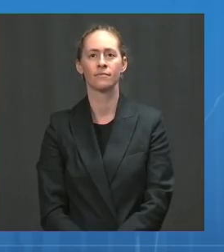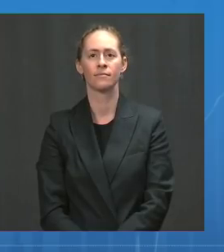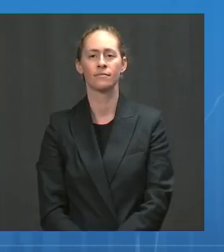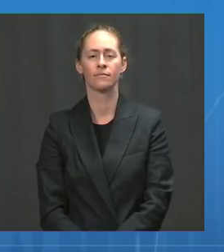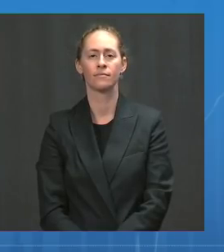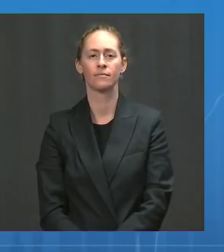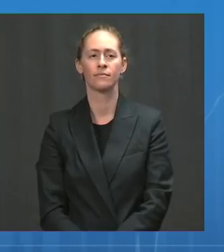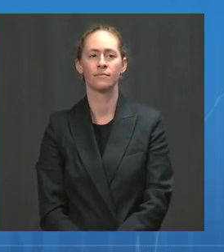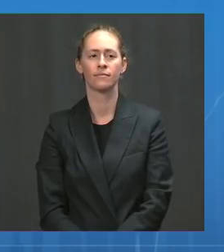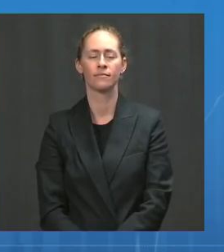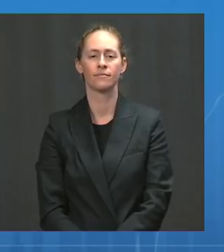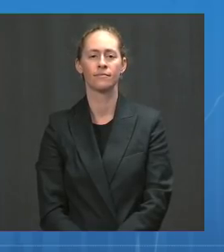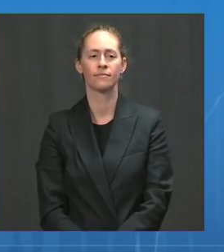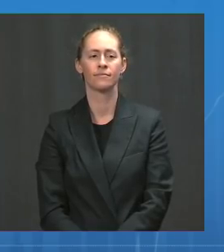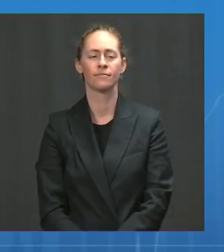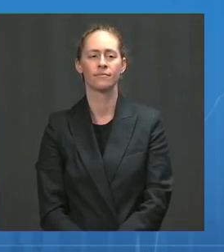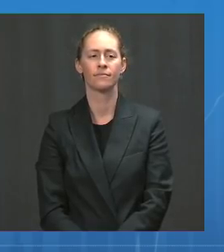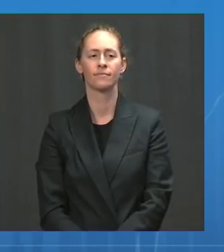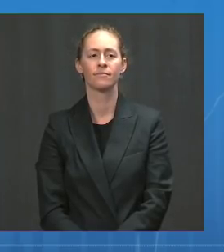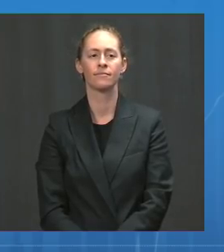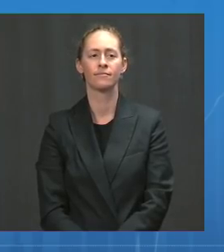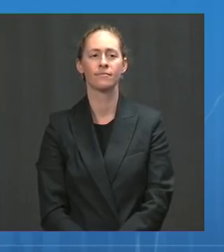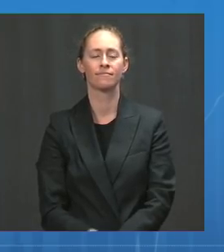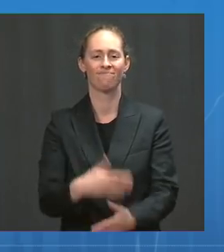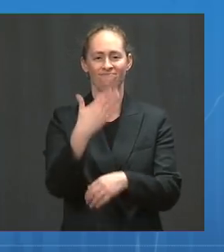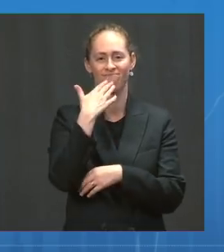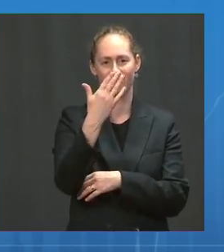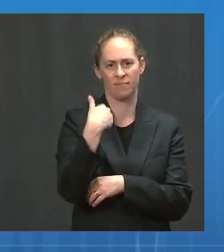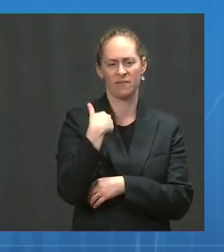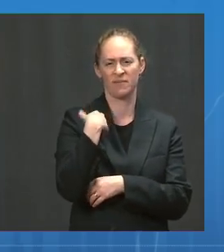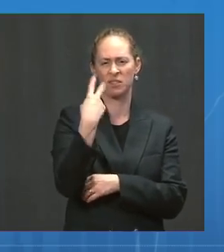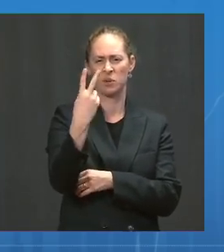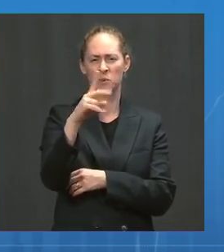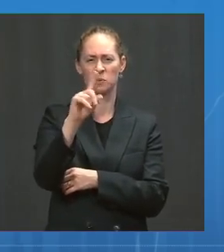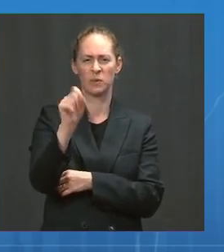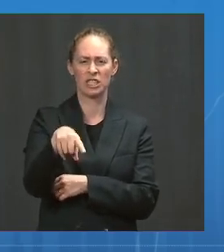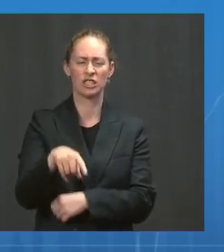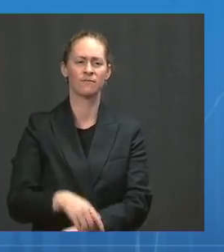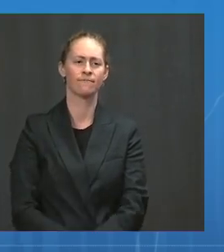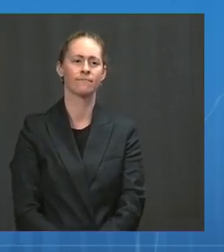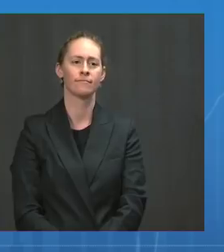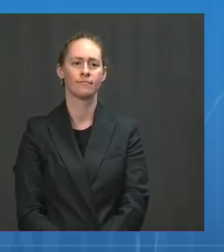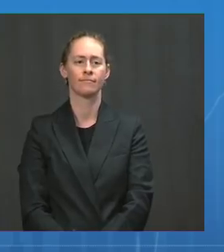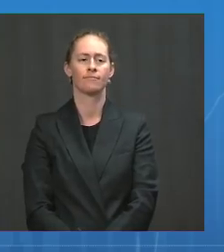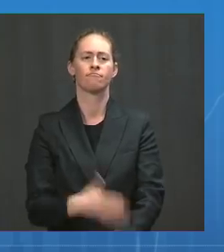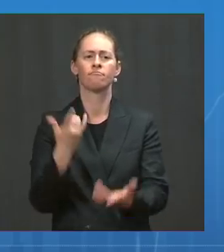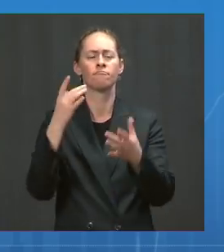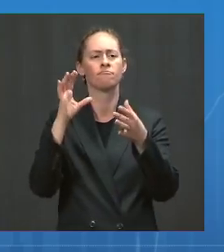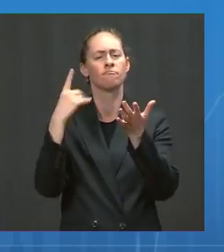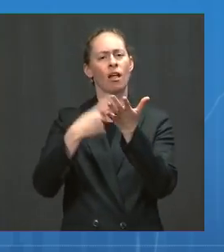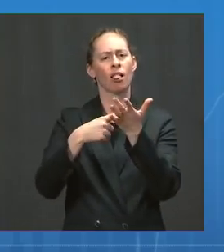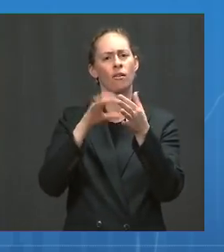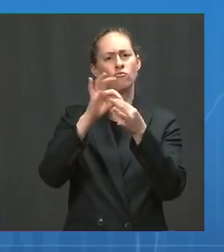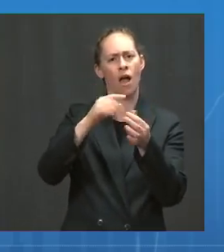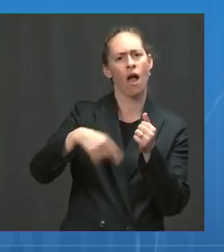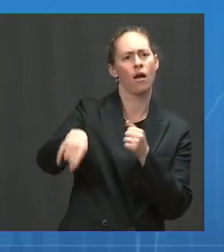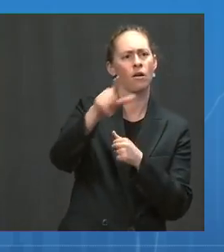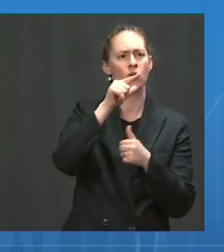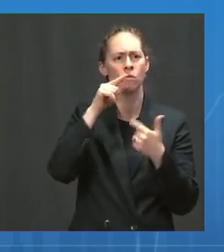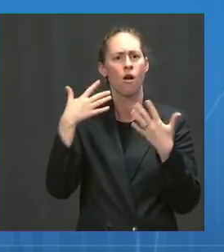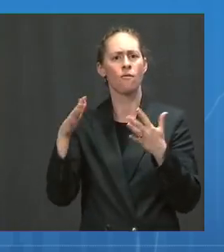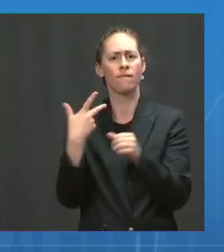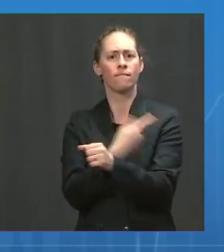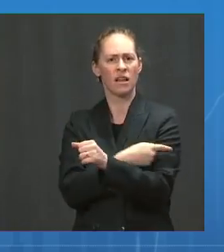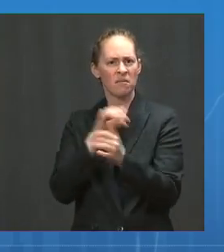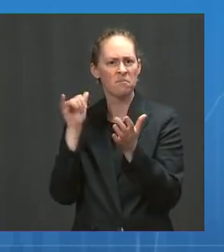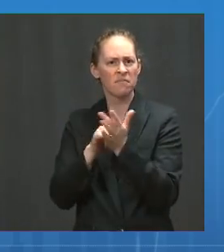Thanks so much. I've got two questions, one on breakthrough cases, and then a second one on some news that just broke. One,